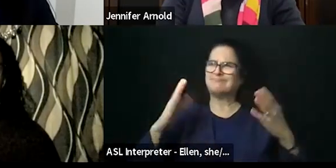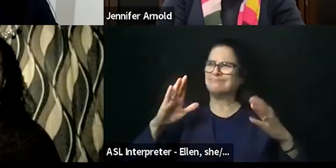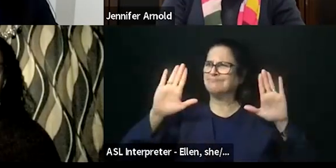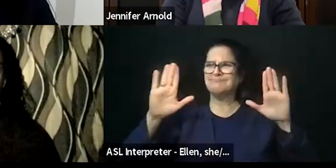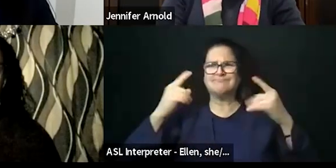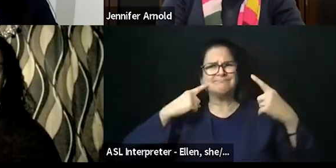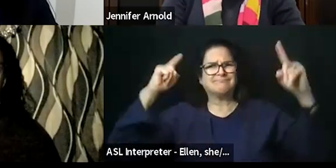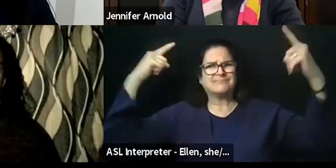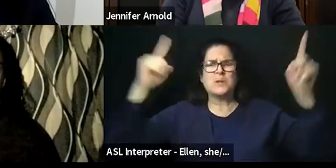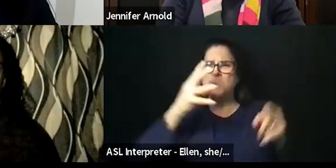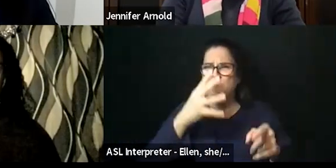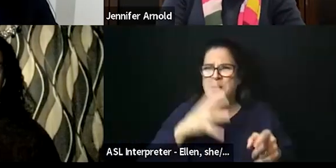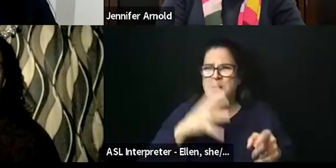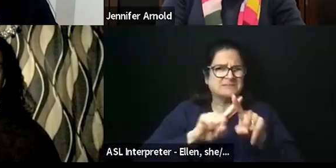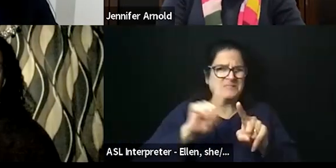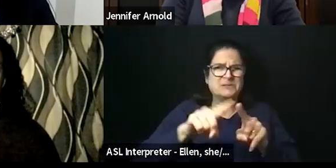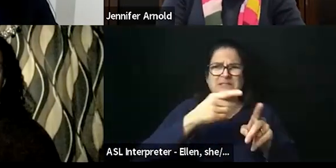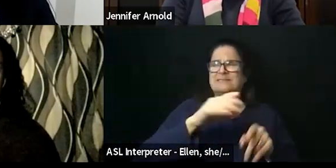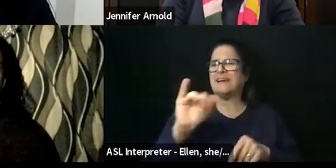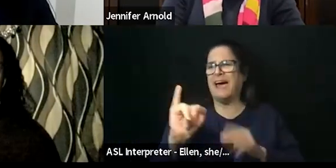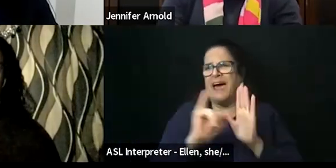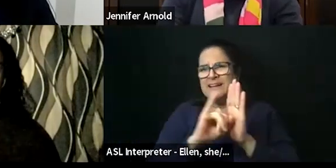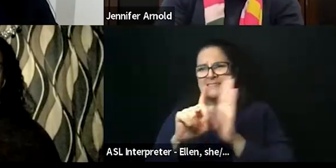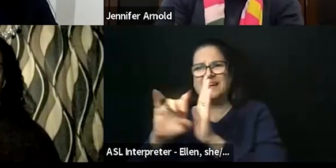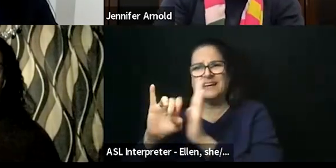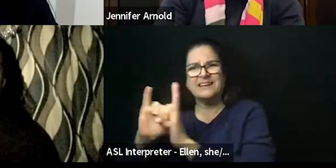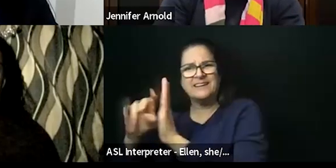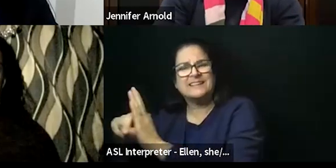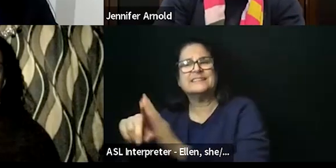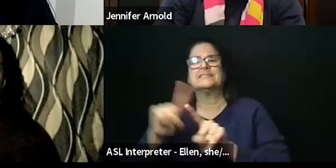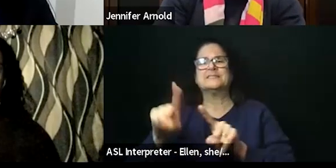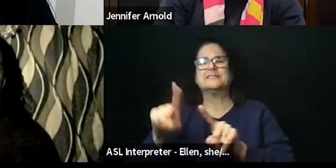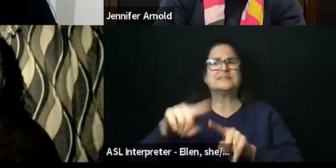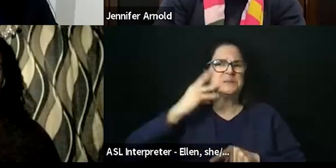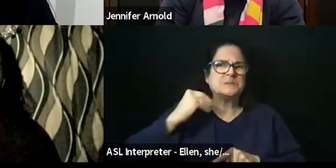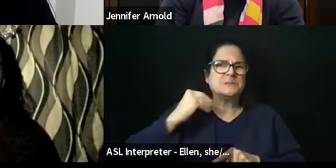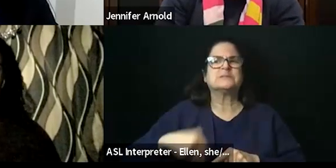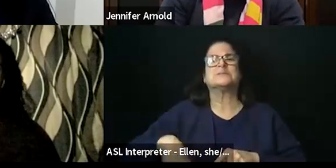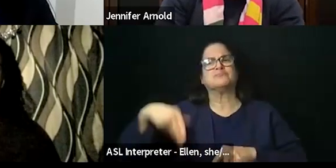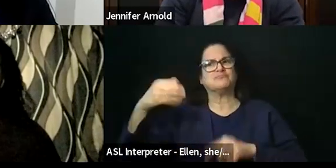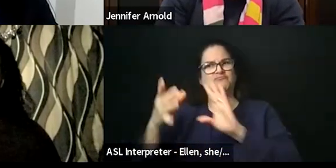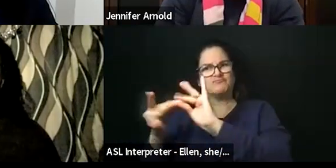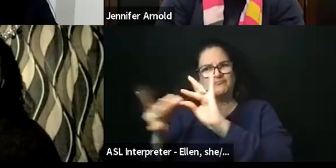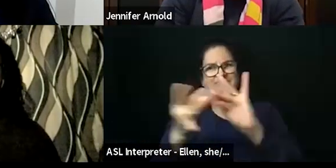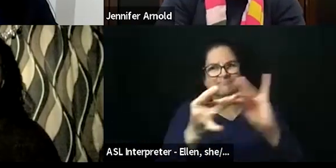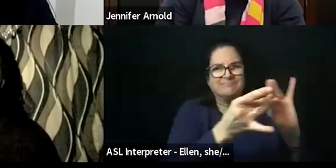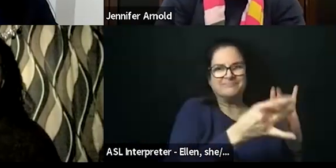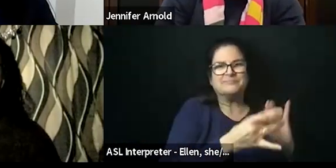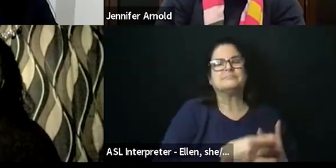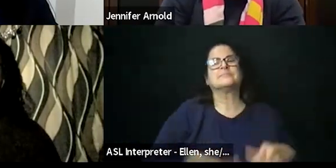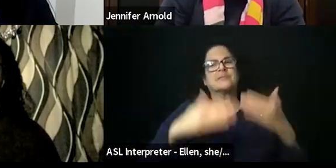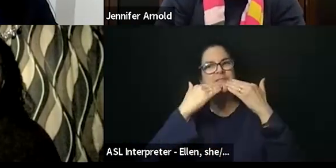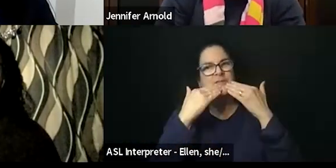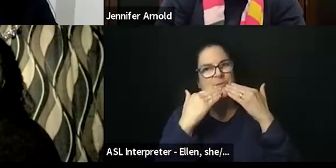and specialties to share their experiences. I'd like to extend a heartfelt gratitude